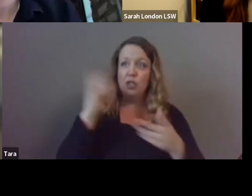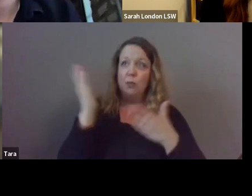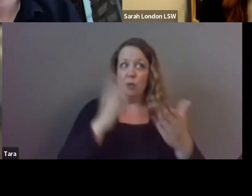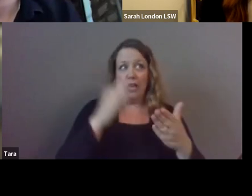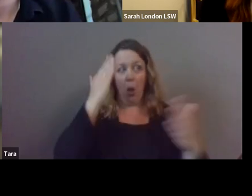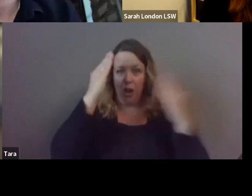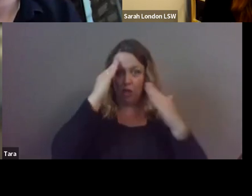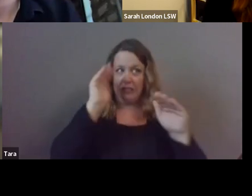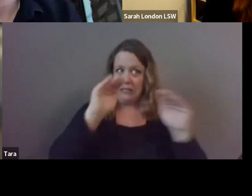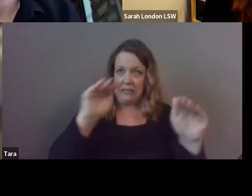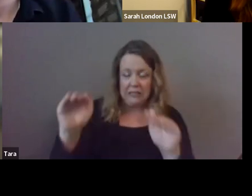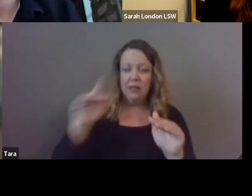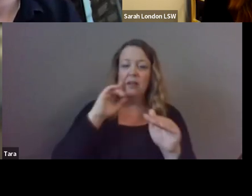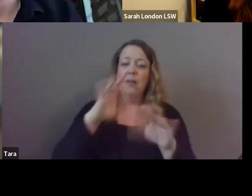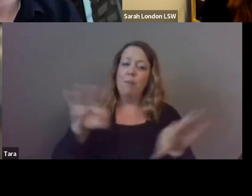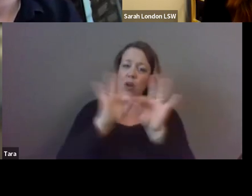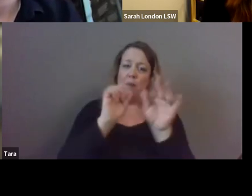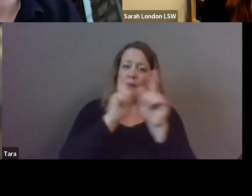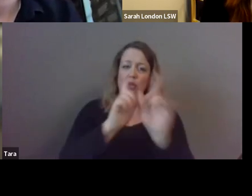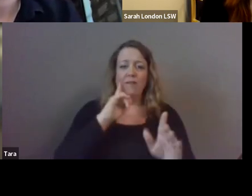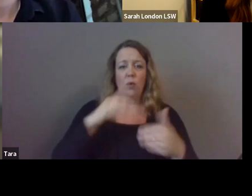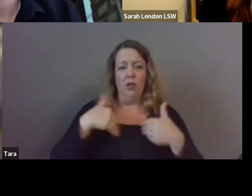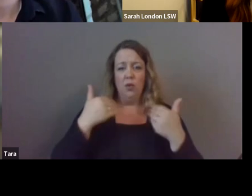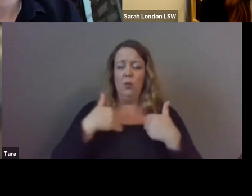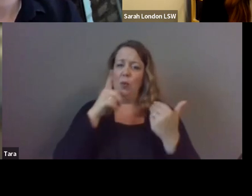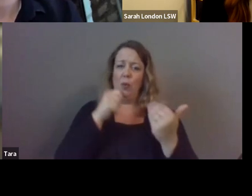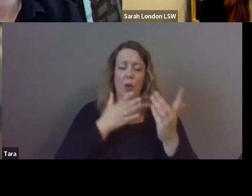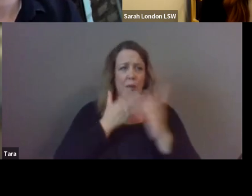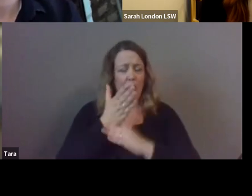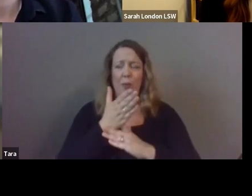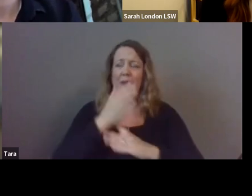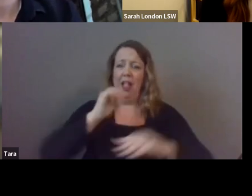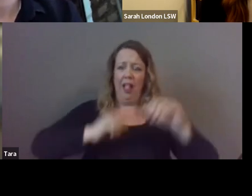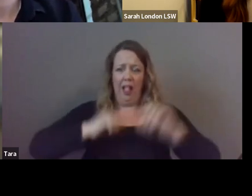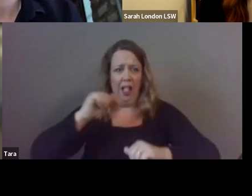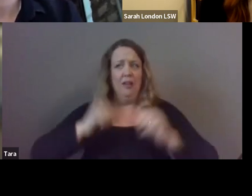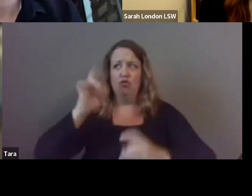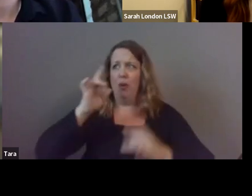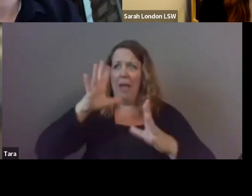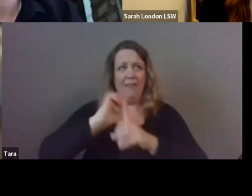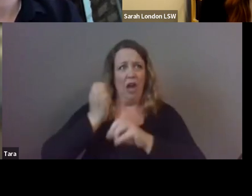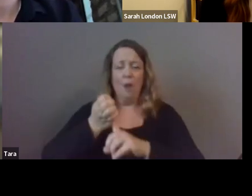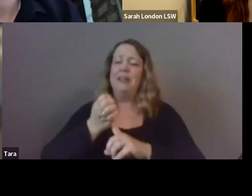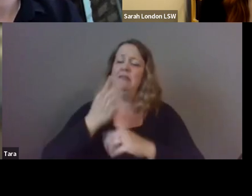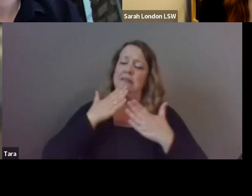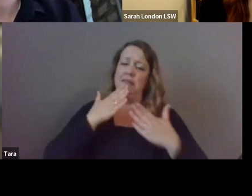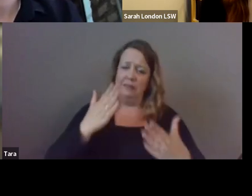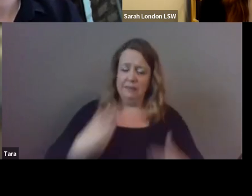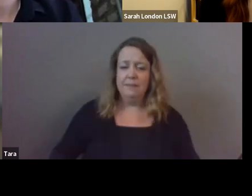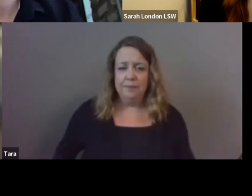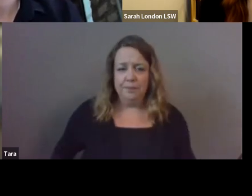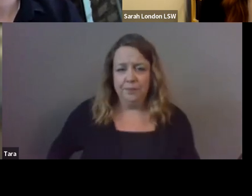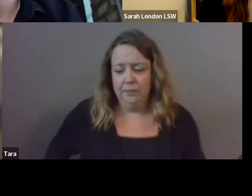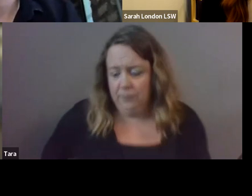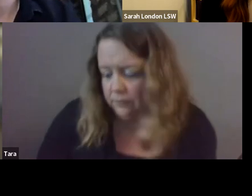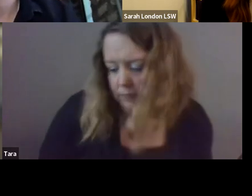to the importance of mentorship for our youth who are navigating their uncertain and even traumatic environments um with so